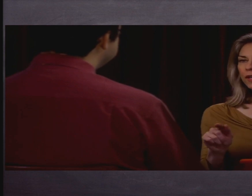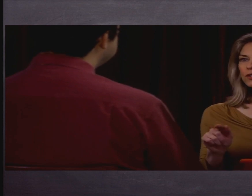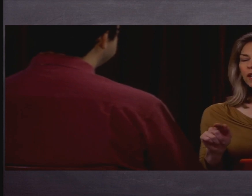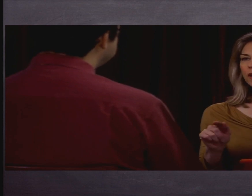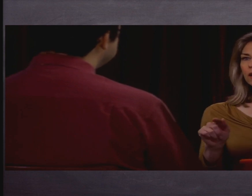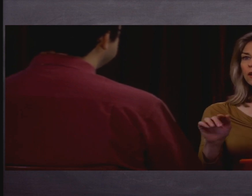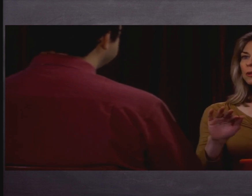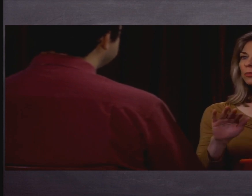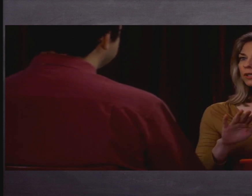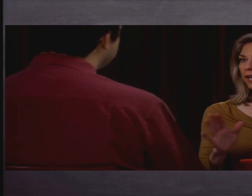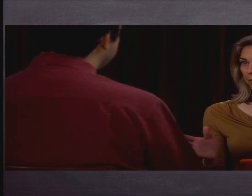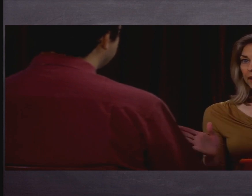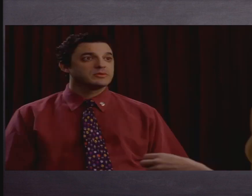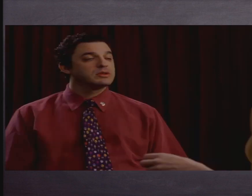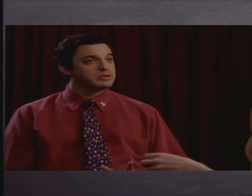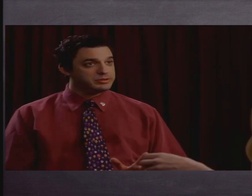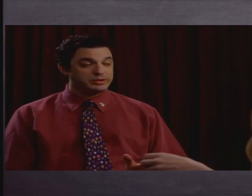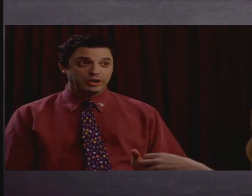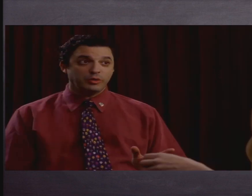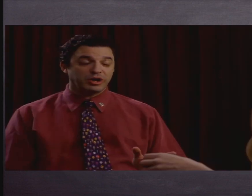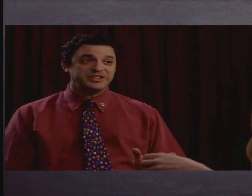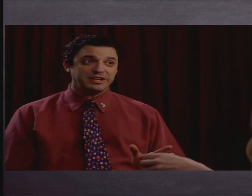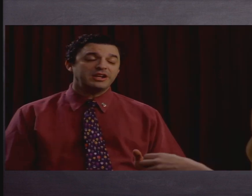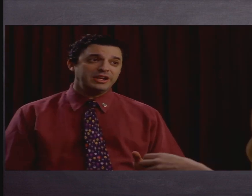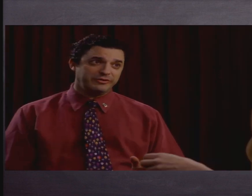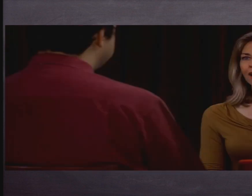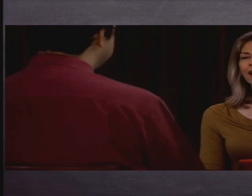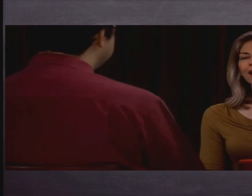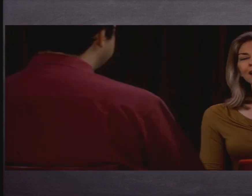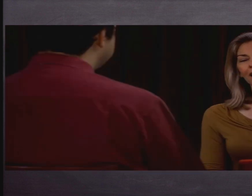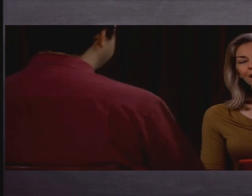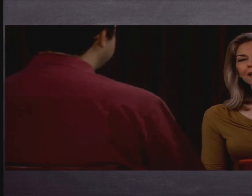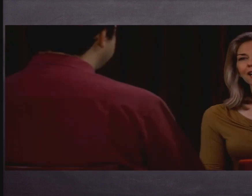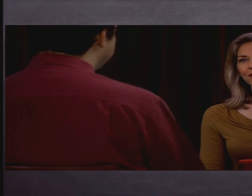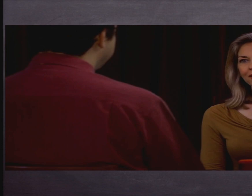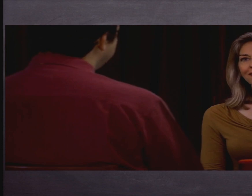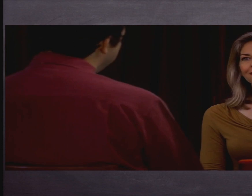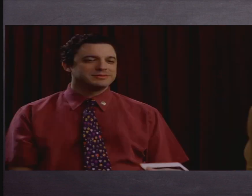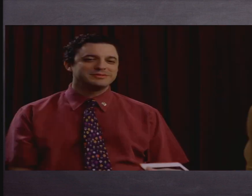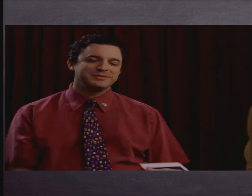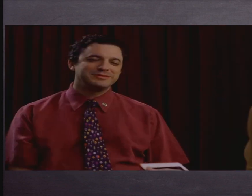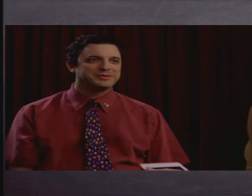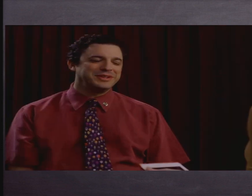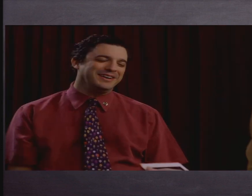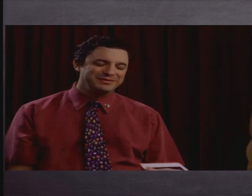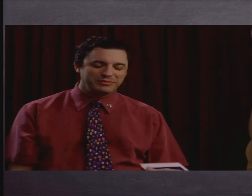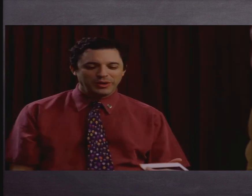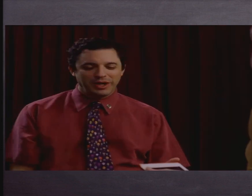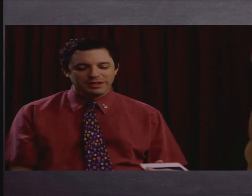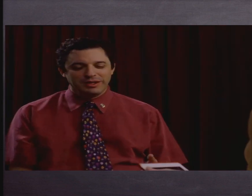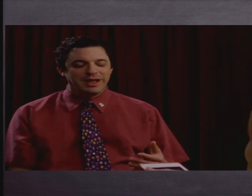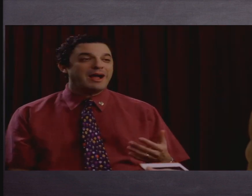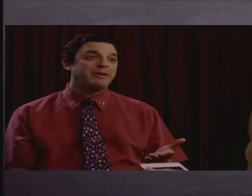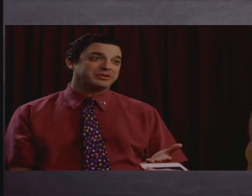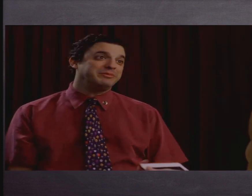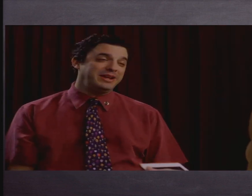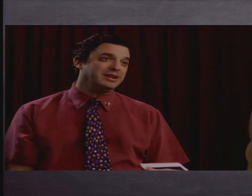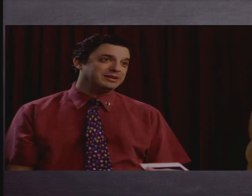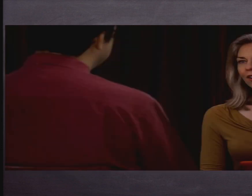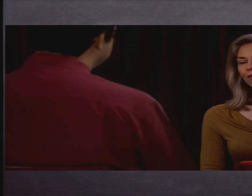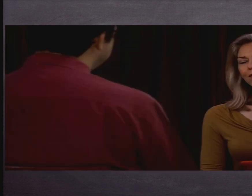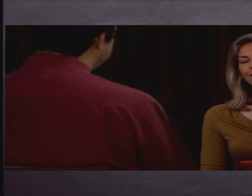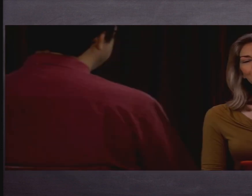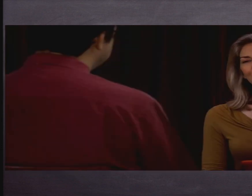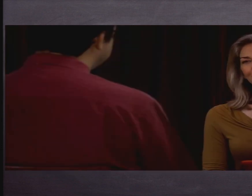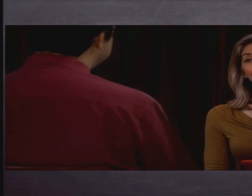And don't forget, you've to get on that billboard campaign immediately. You know we're going to take a lot of heat for that, right? Yeah, I can handle the heat. Yeah. Well, I meant with the